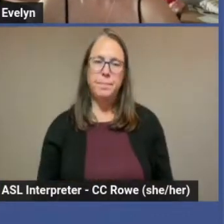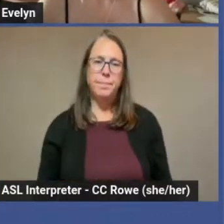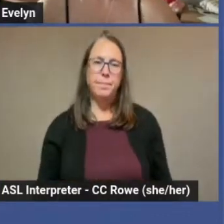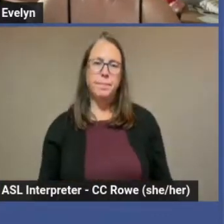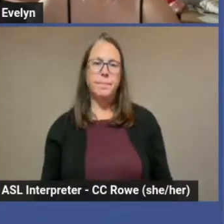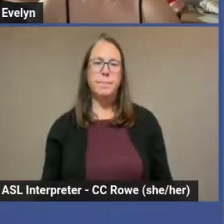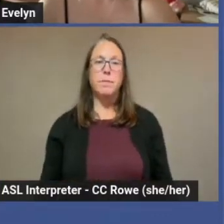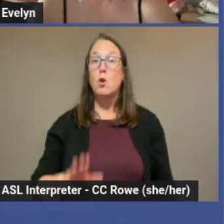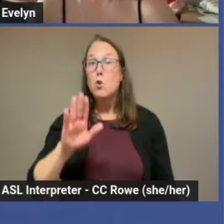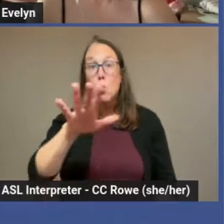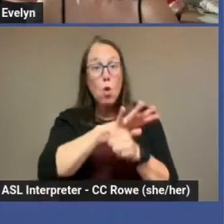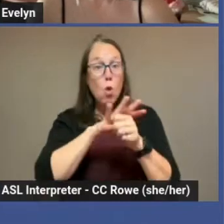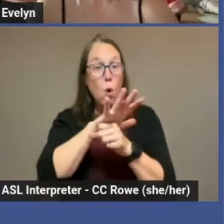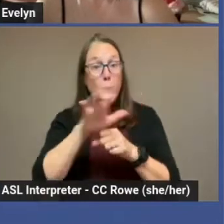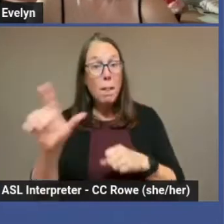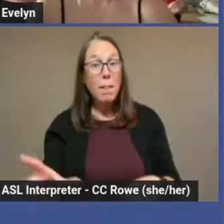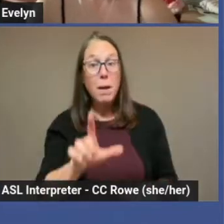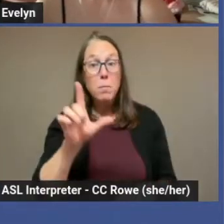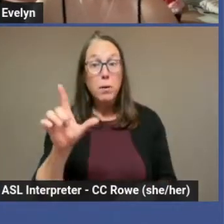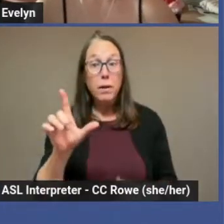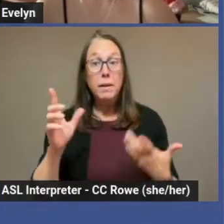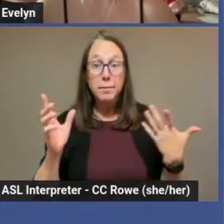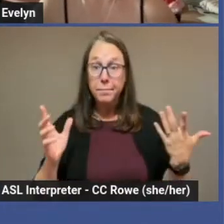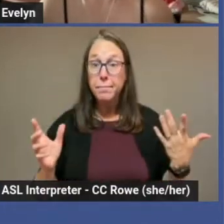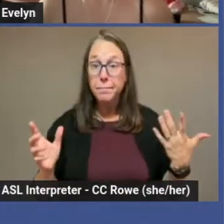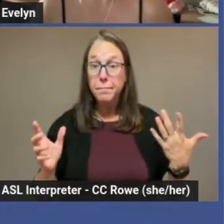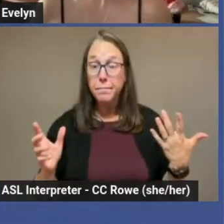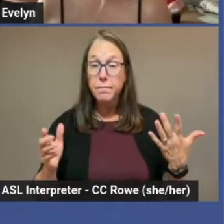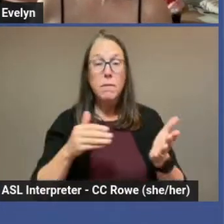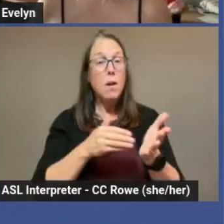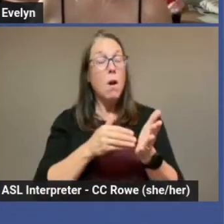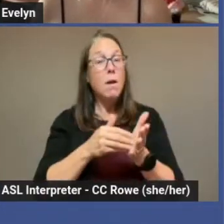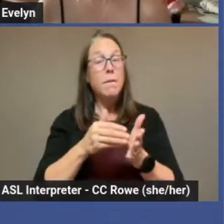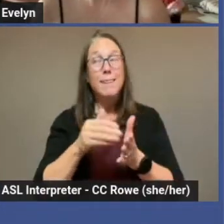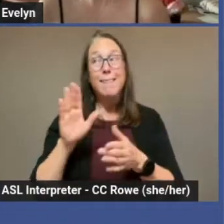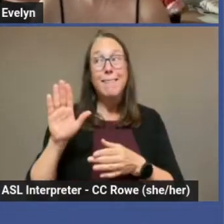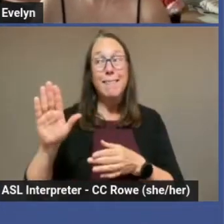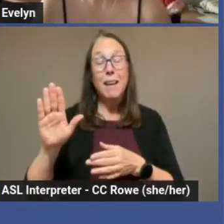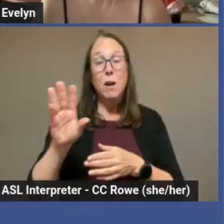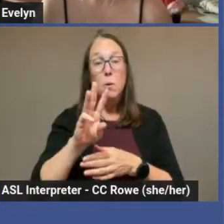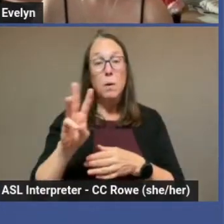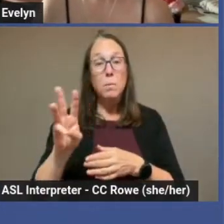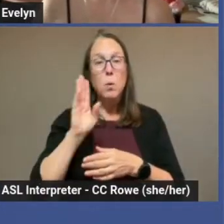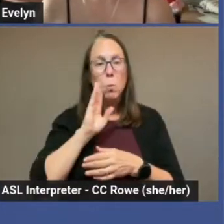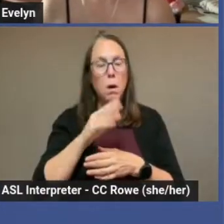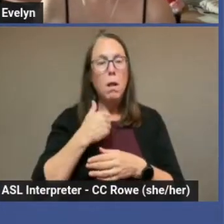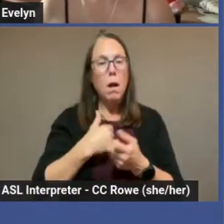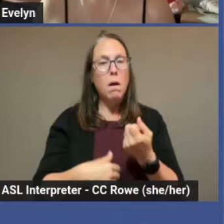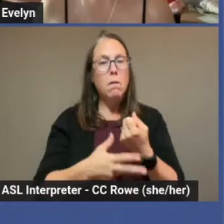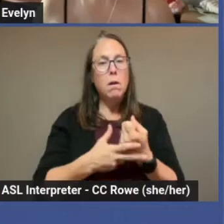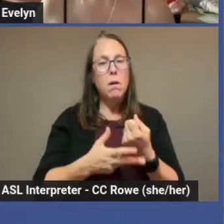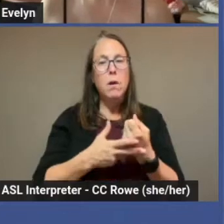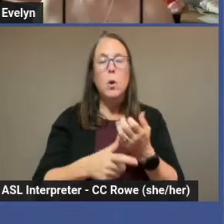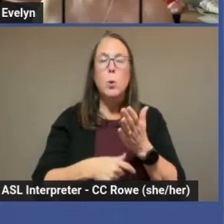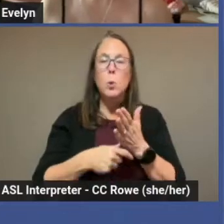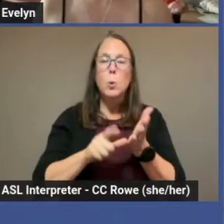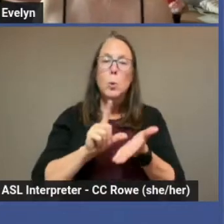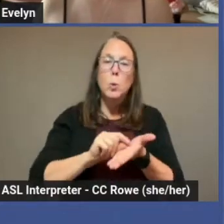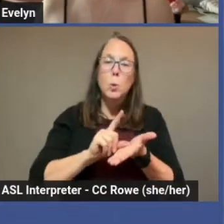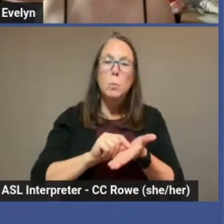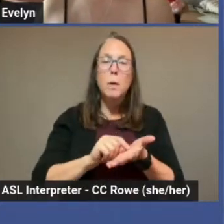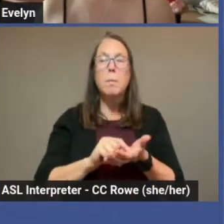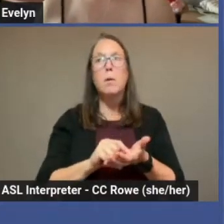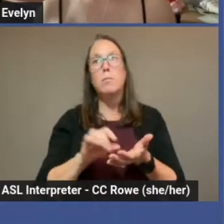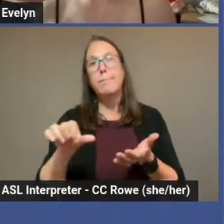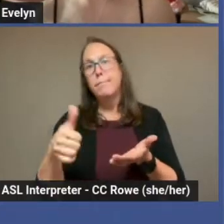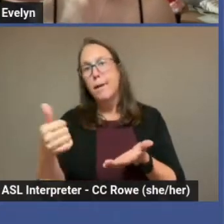Your local library. Often their websites will have archived newspapers and lots of